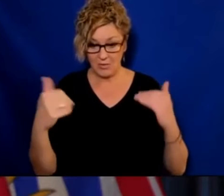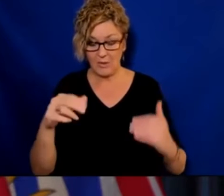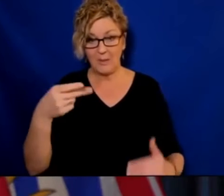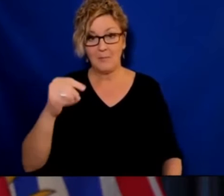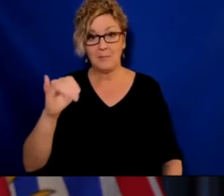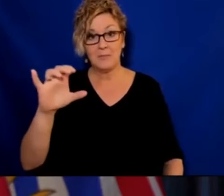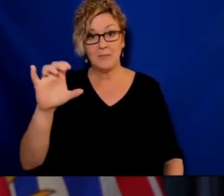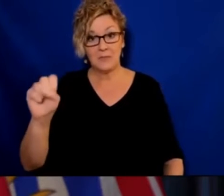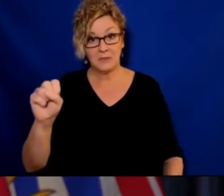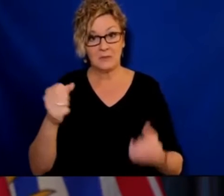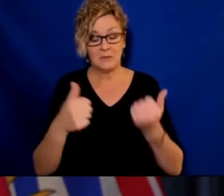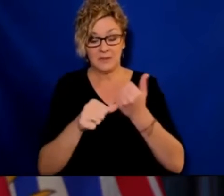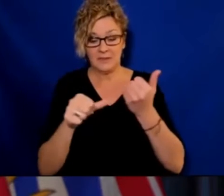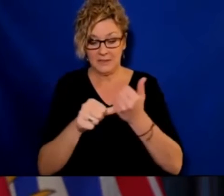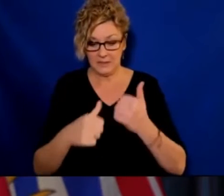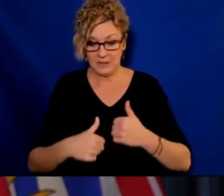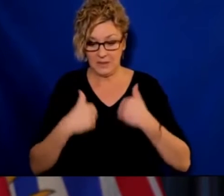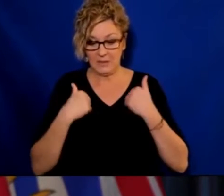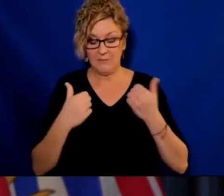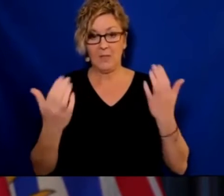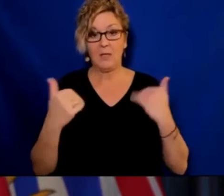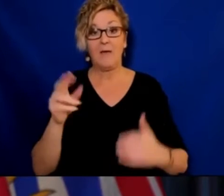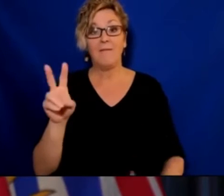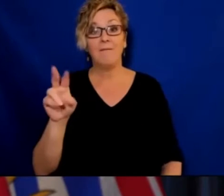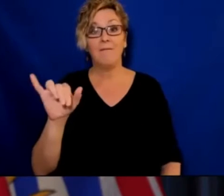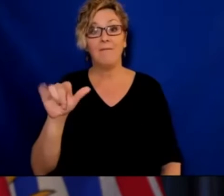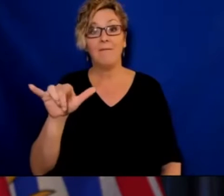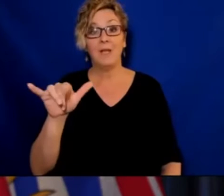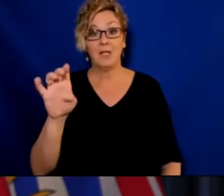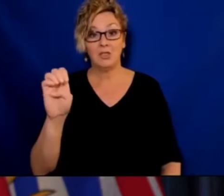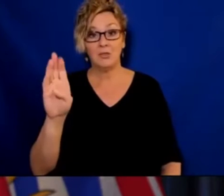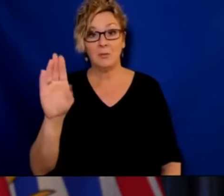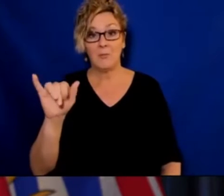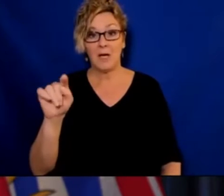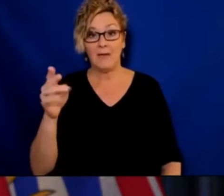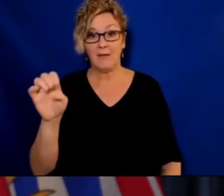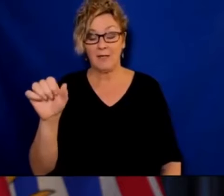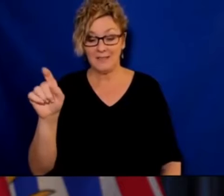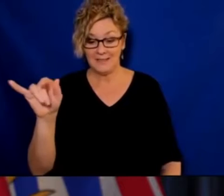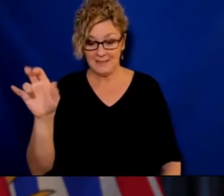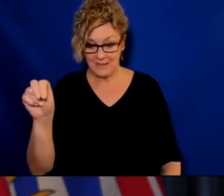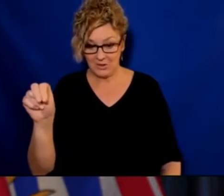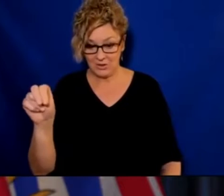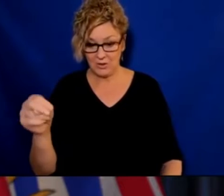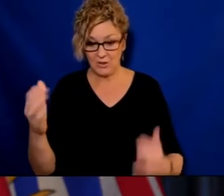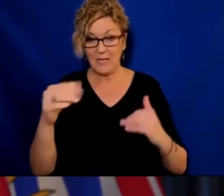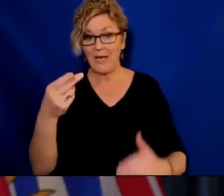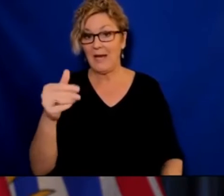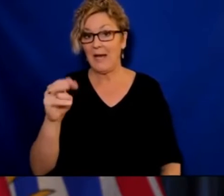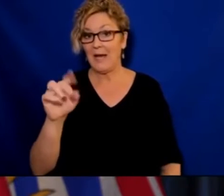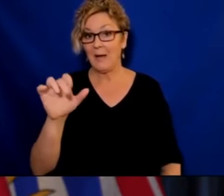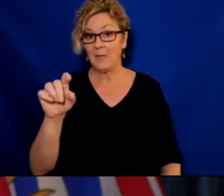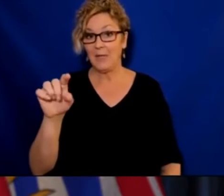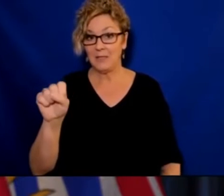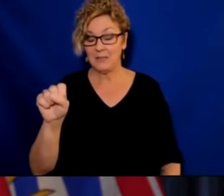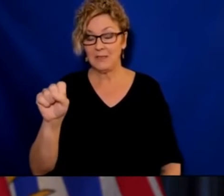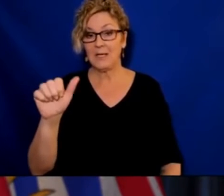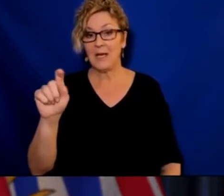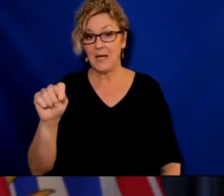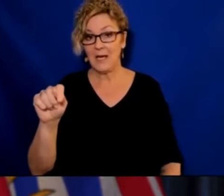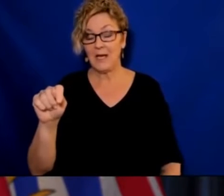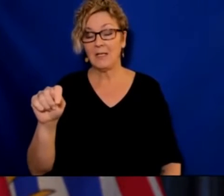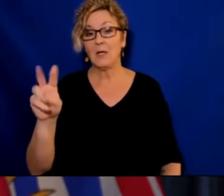which is a relief to all of us knowing the challenges that have gone on at Harrow Park more than once in this pandemic.